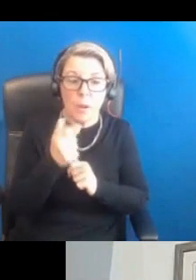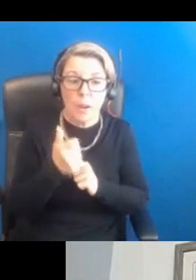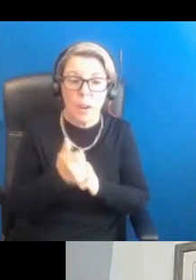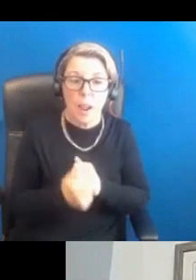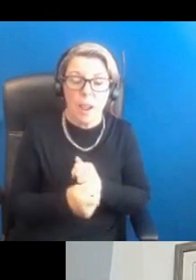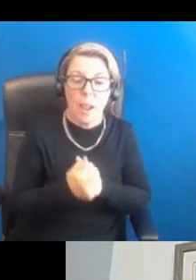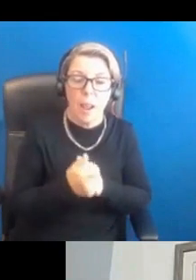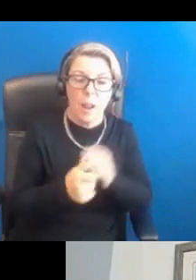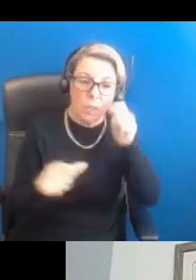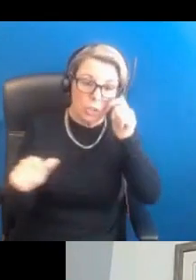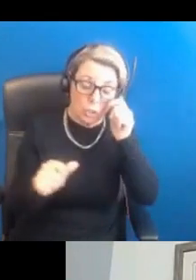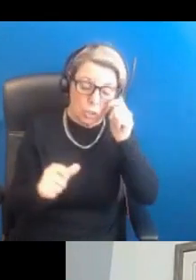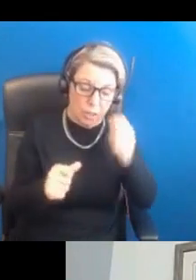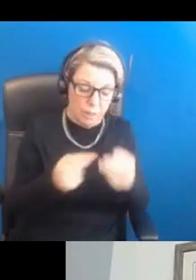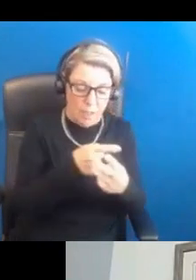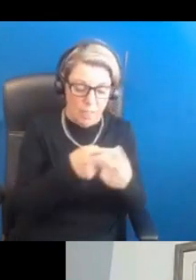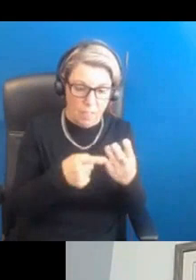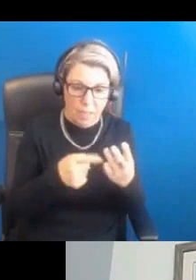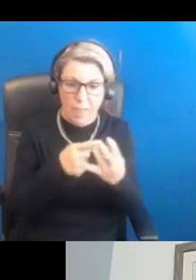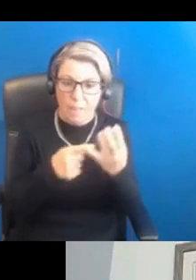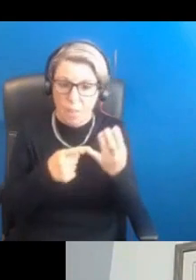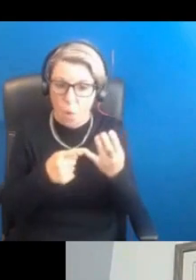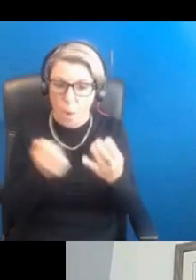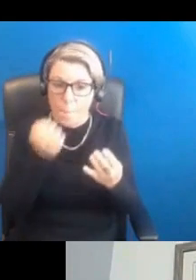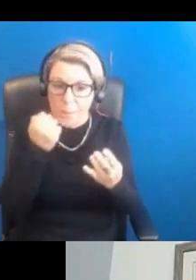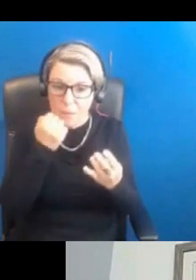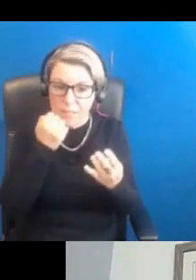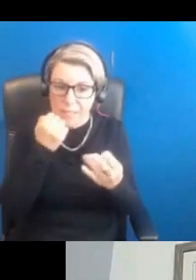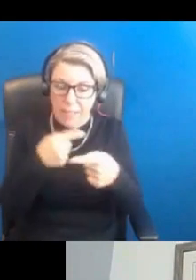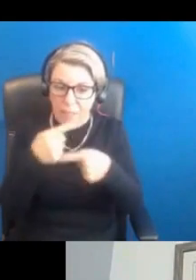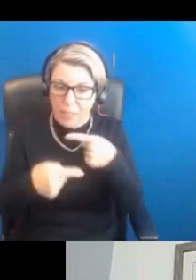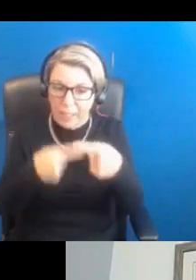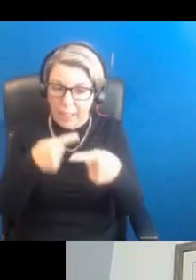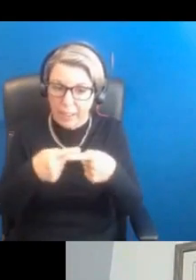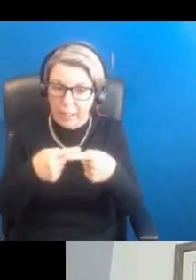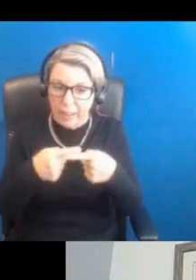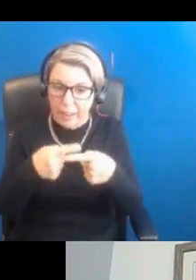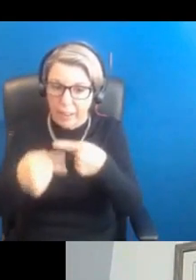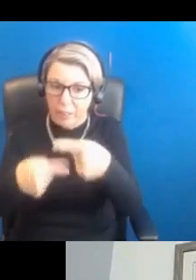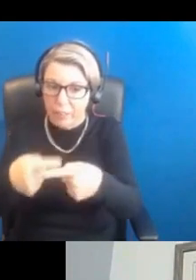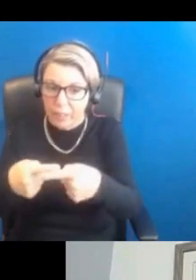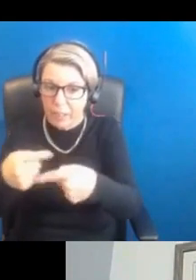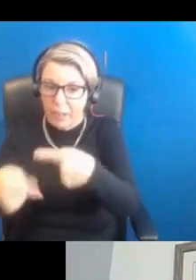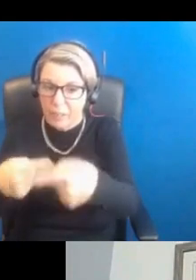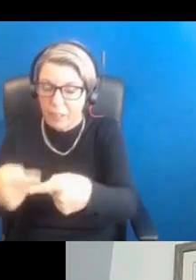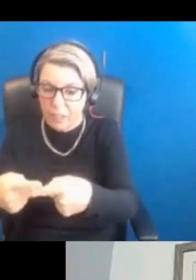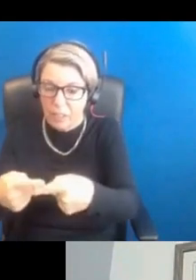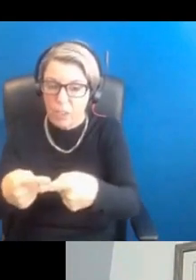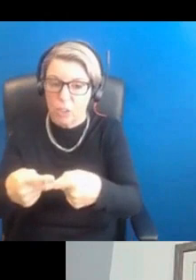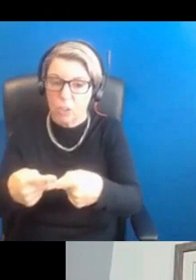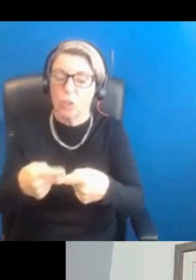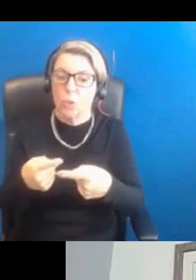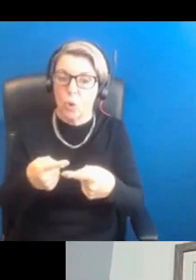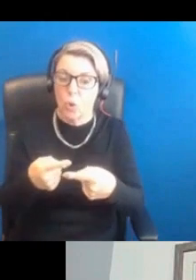three or four periods a year to protect the uterus from the effects of lack of progestogen.